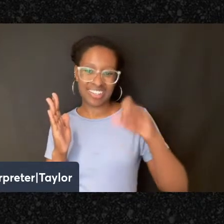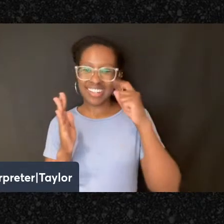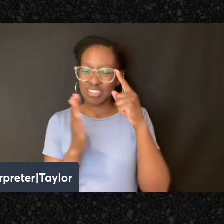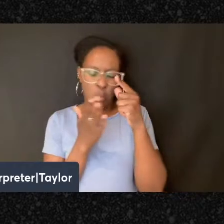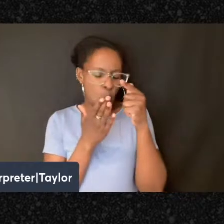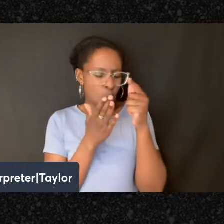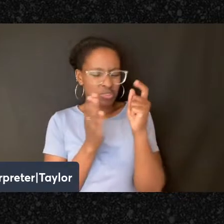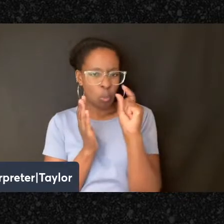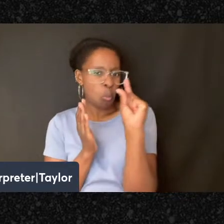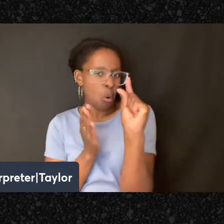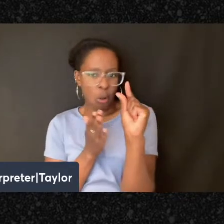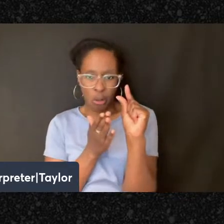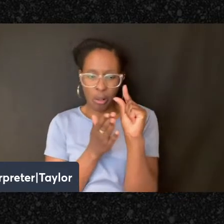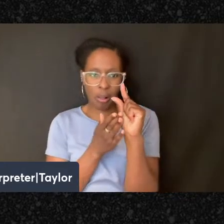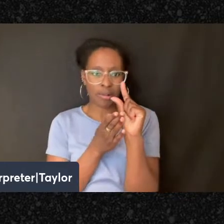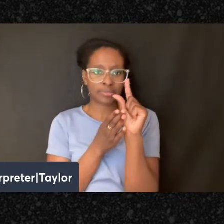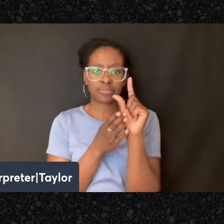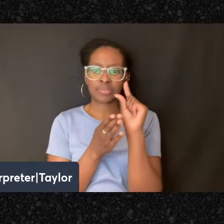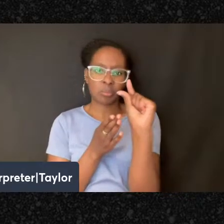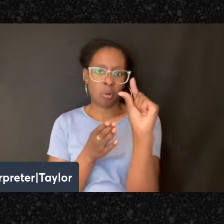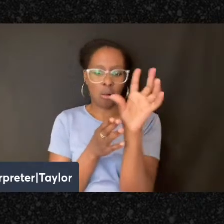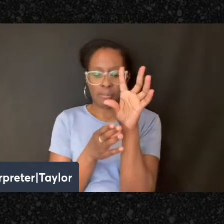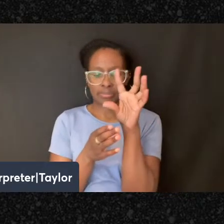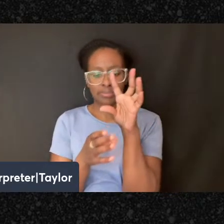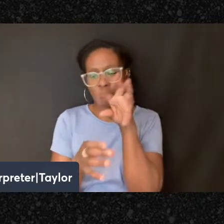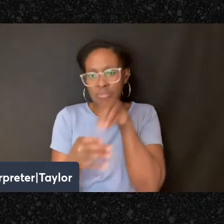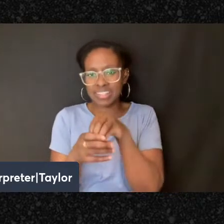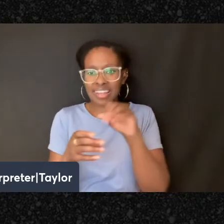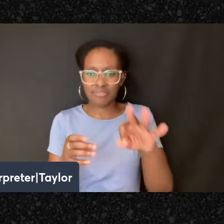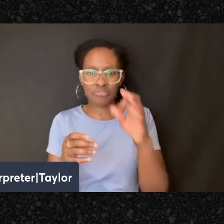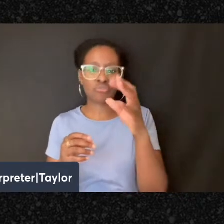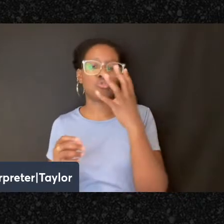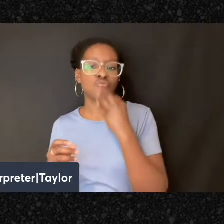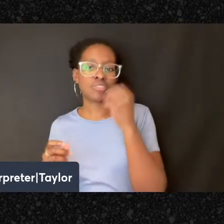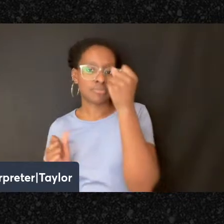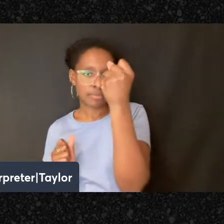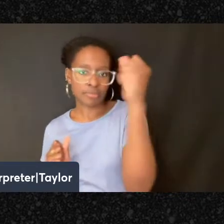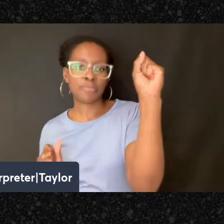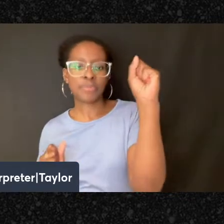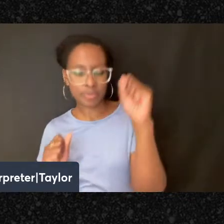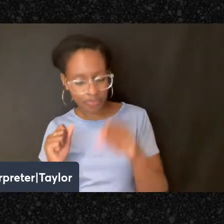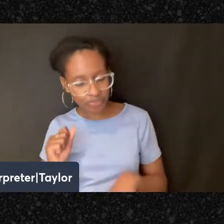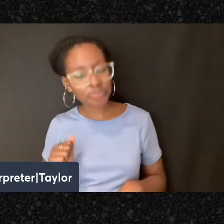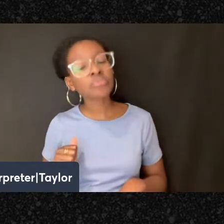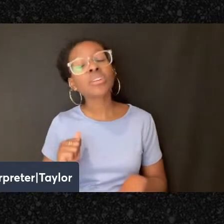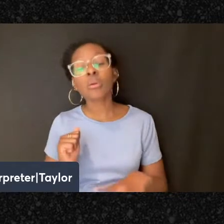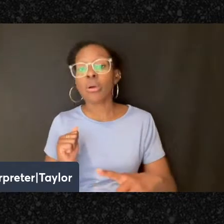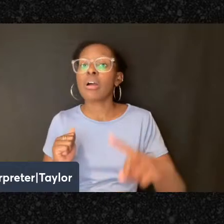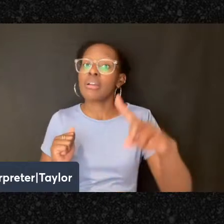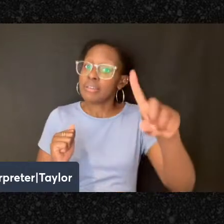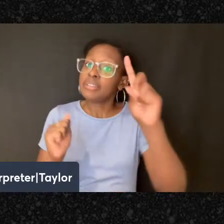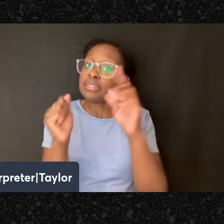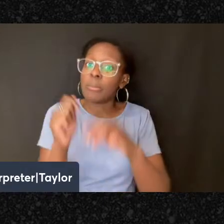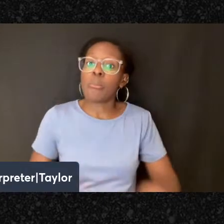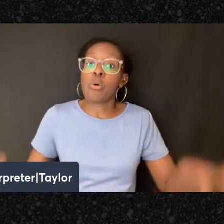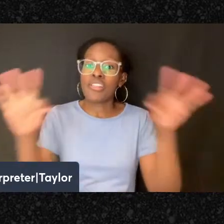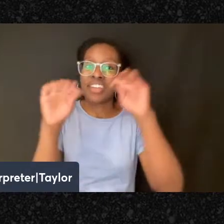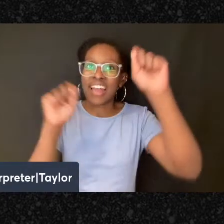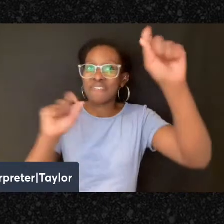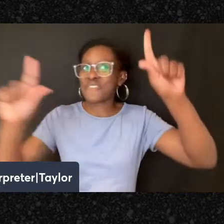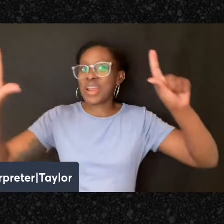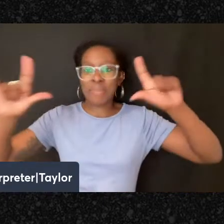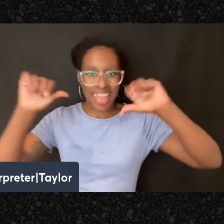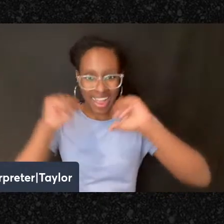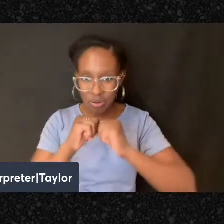of the Jewish anarchist movement. And I think it's important to frame this by saying